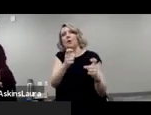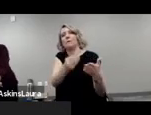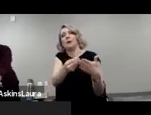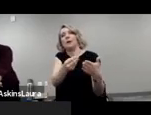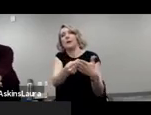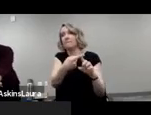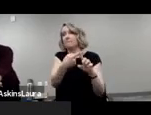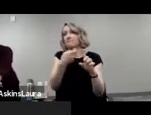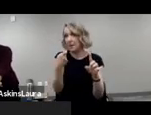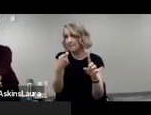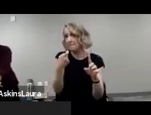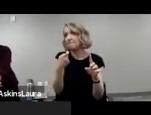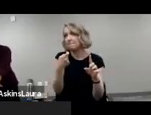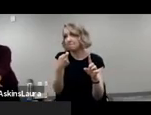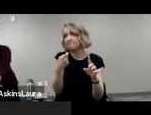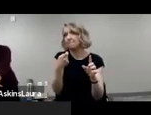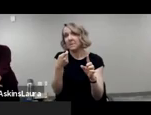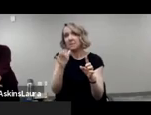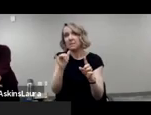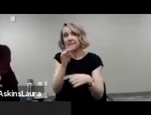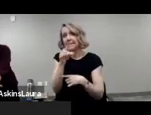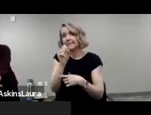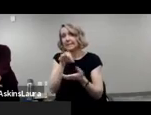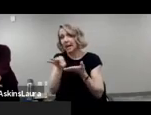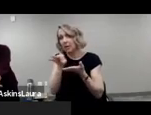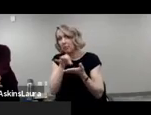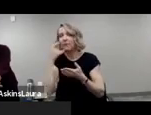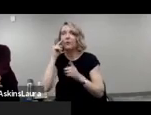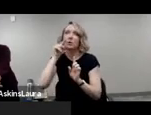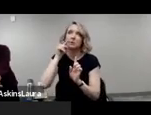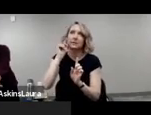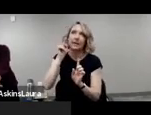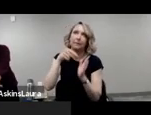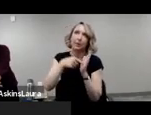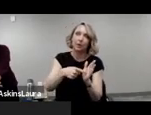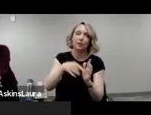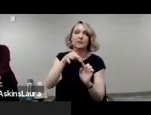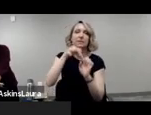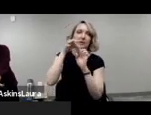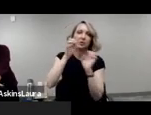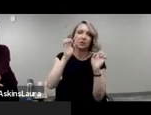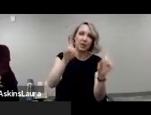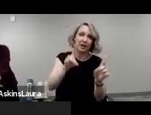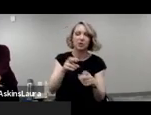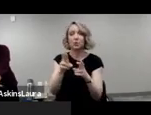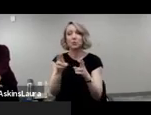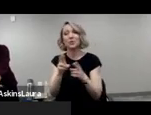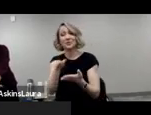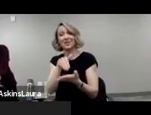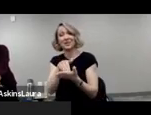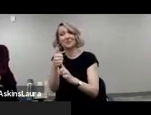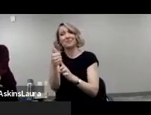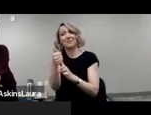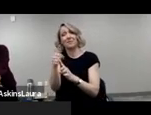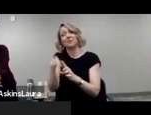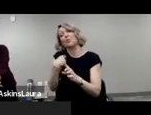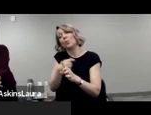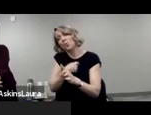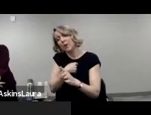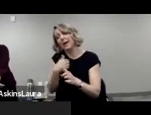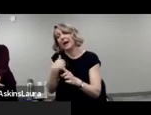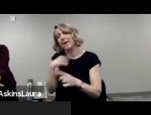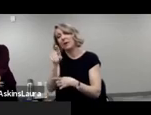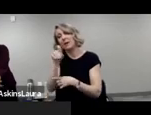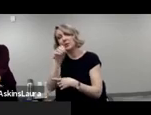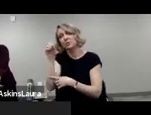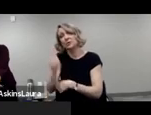the count of the census, such as special education. Regional centers themselves are funded 100%